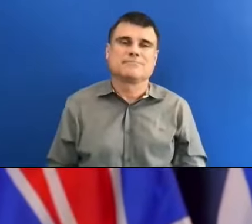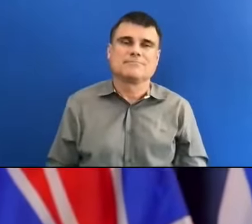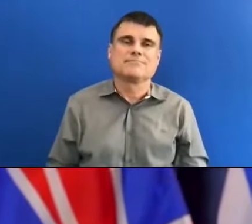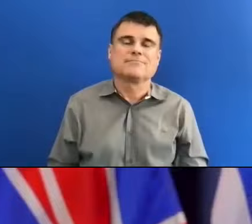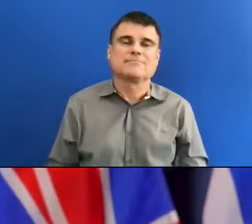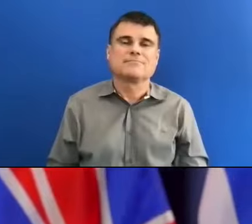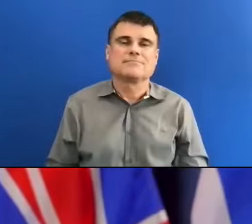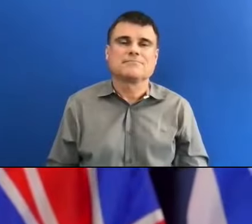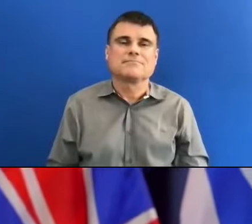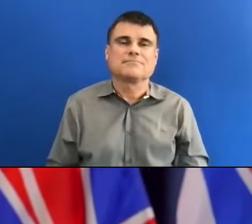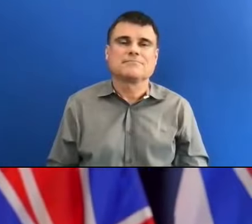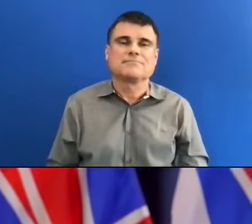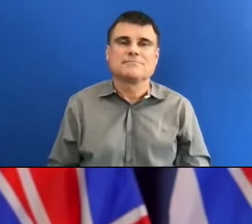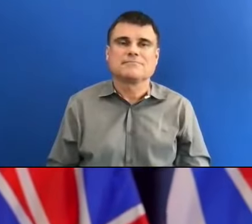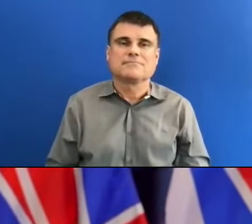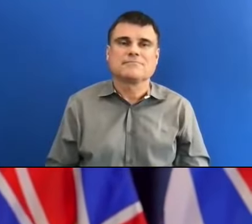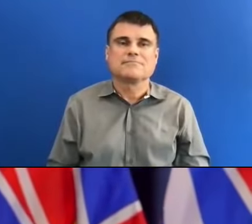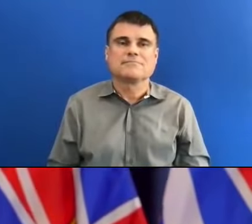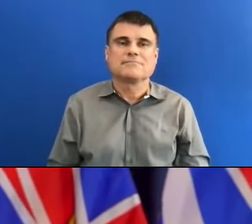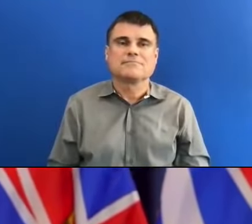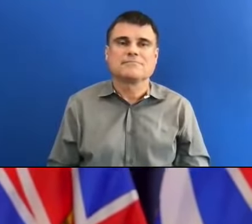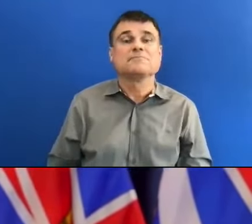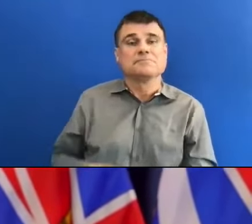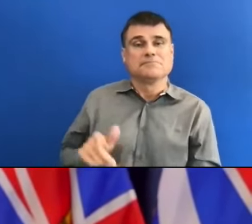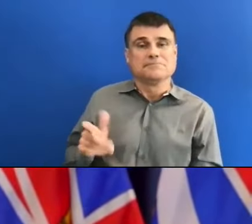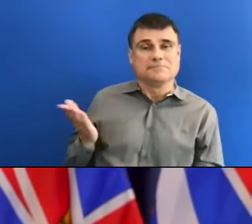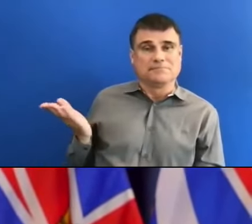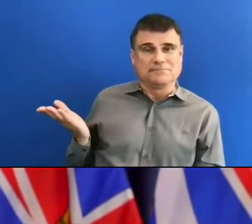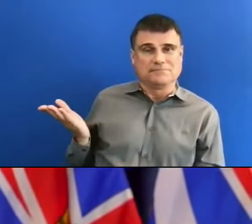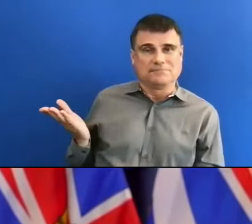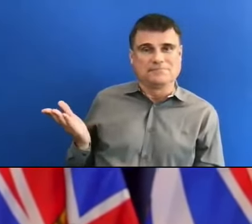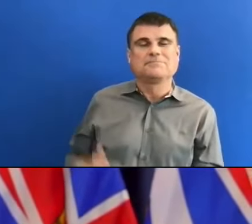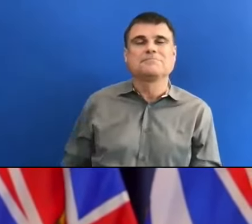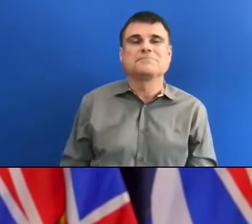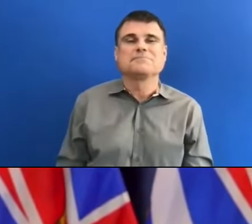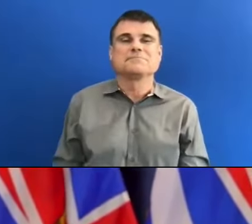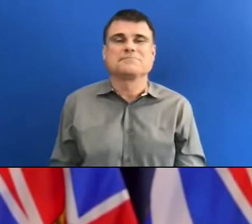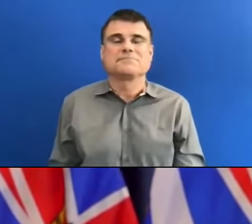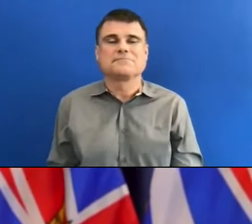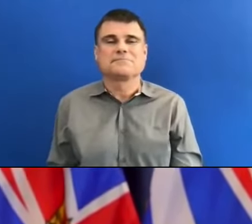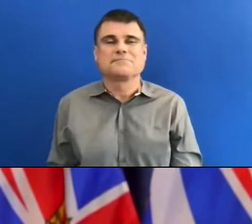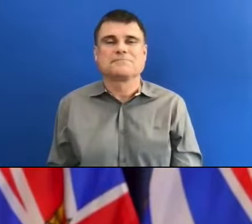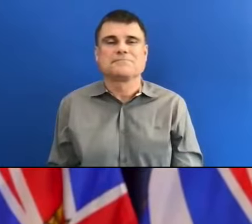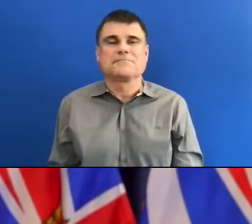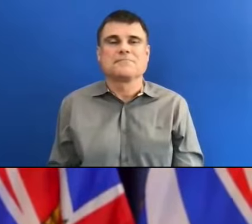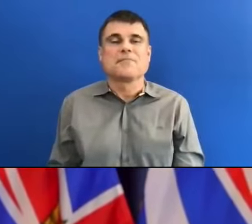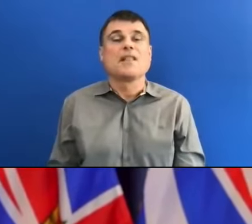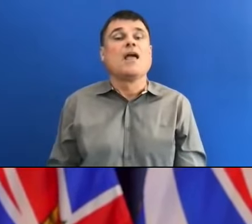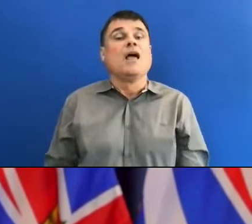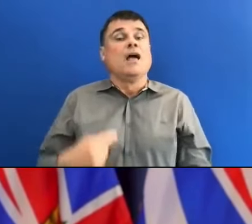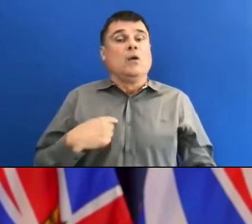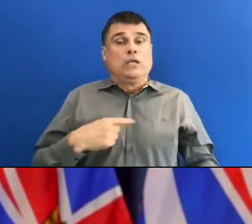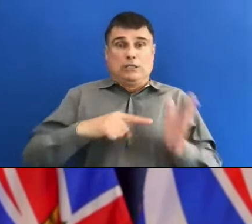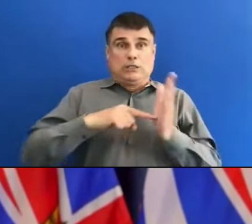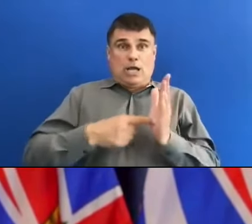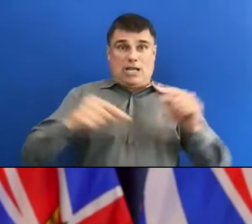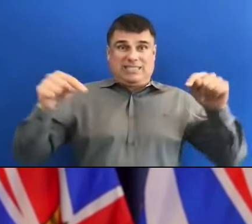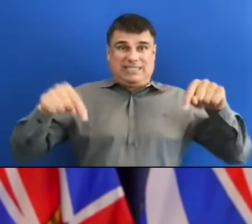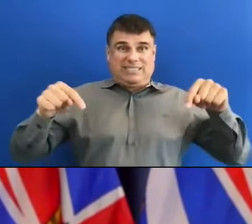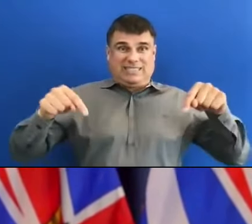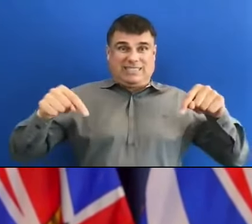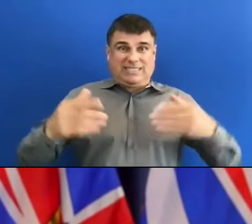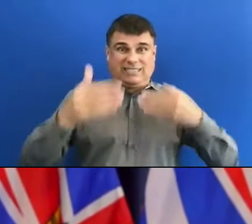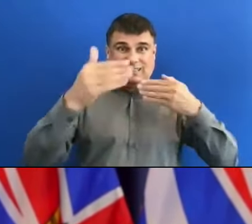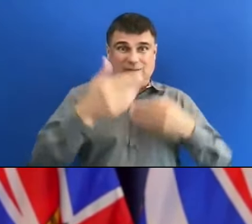So we were, when we started to put the plan together, the restart plan, one of the things that was clear from the business